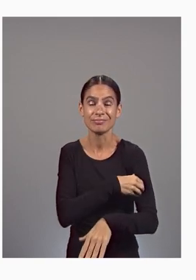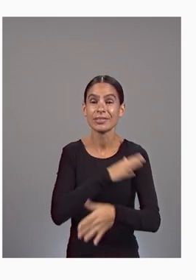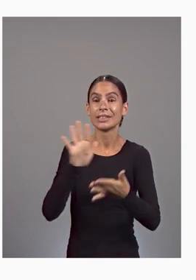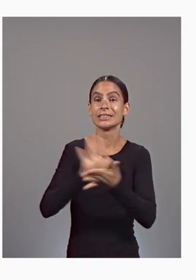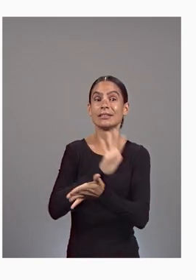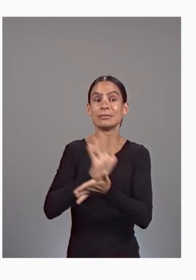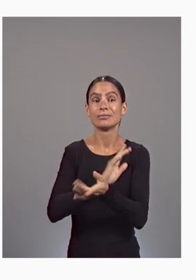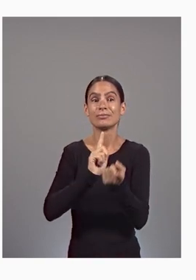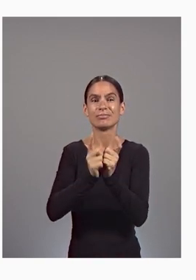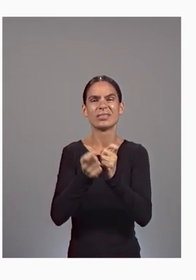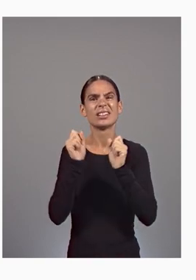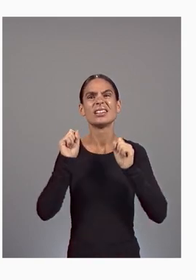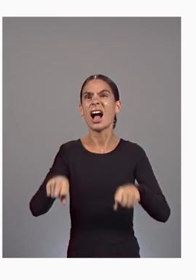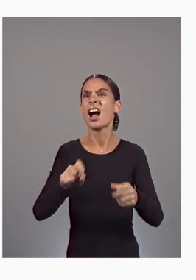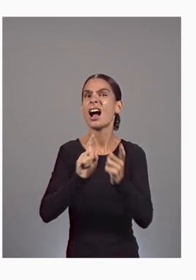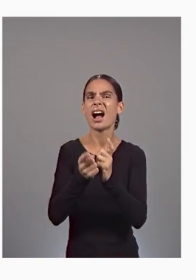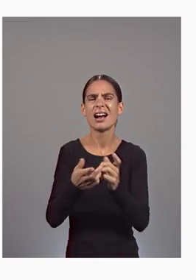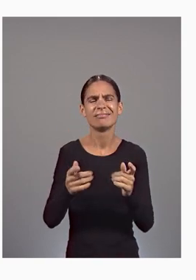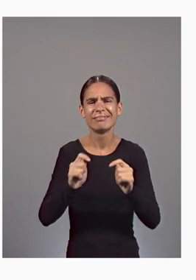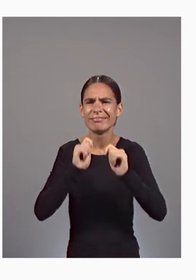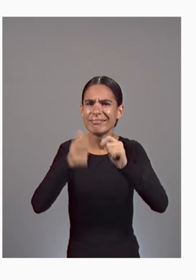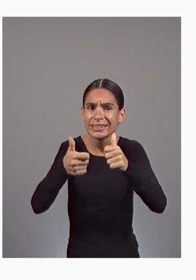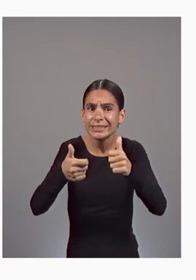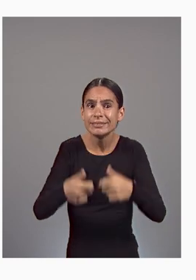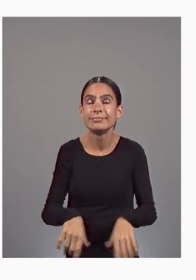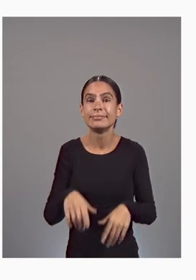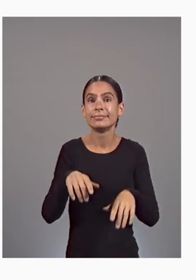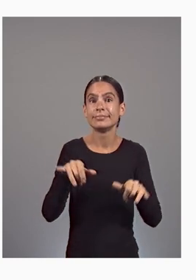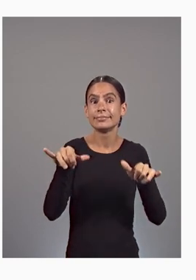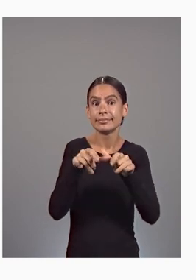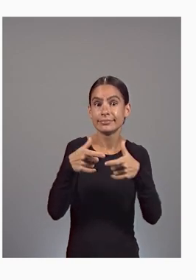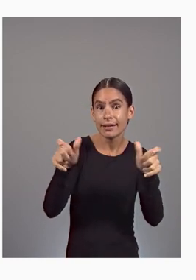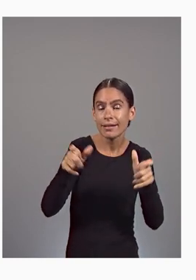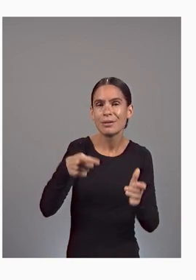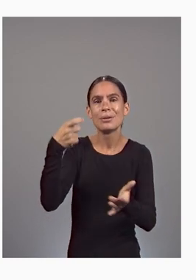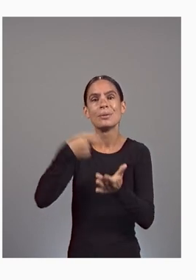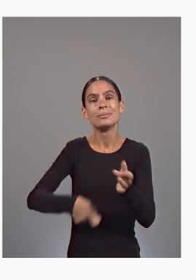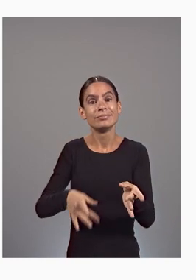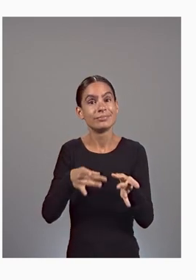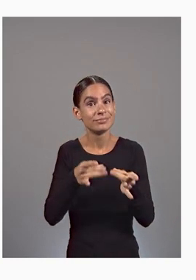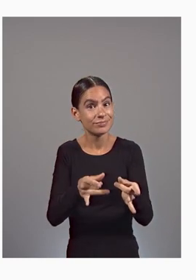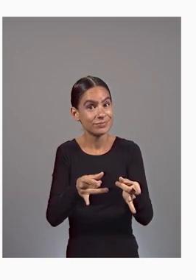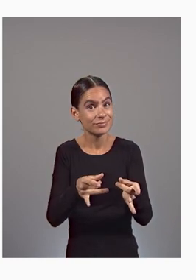quickly, at scale, and cost-effectively. Back to you, Thomas.